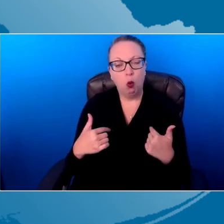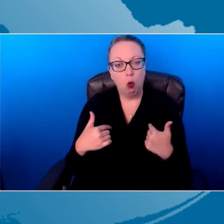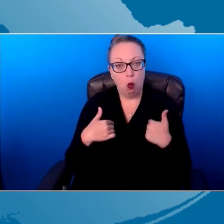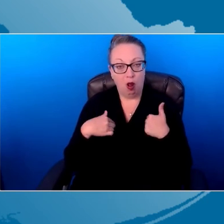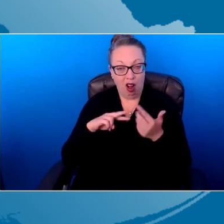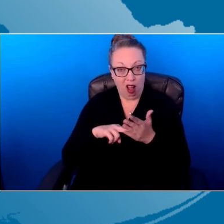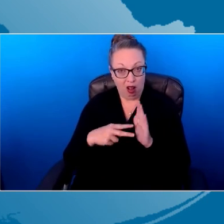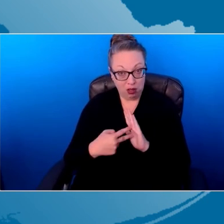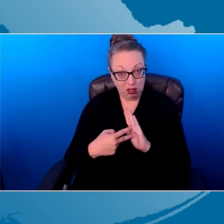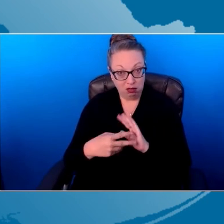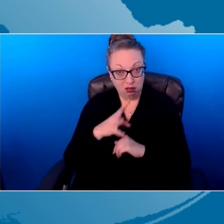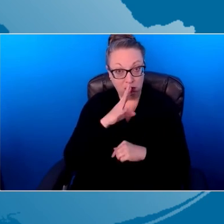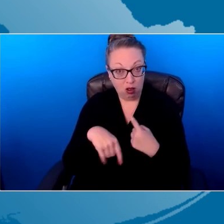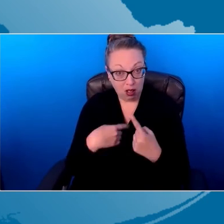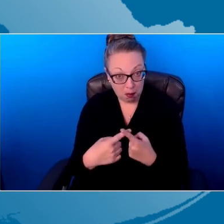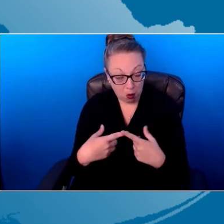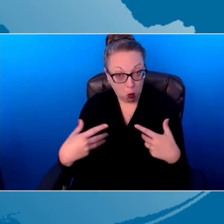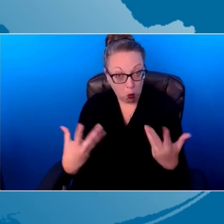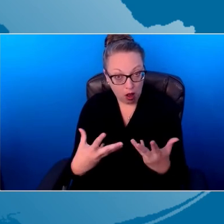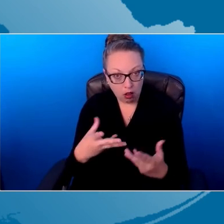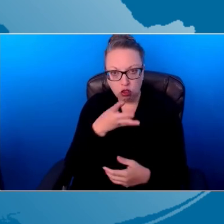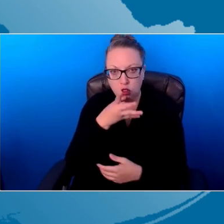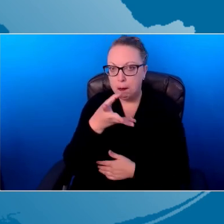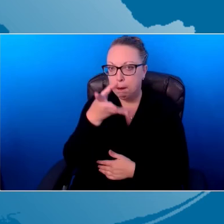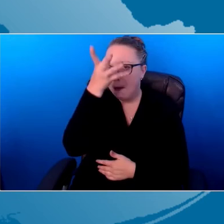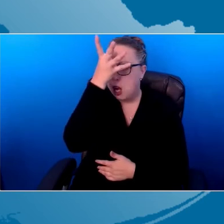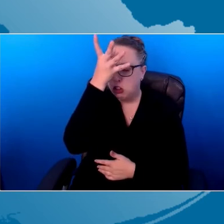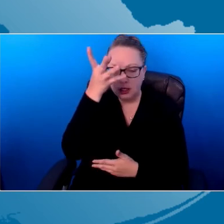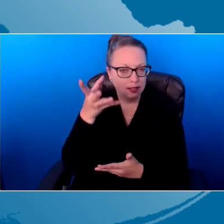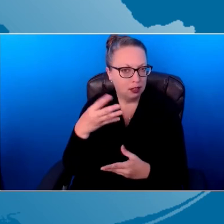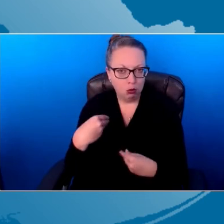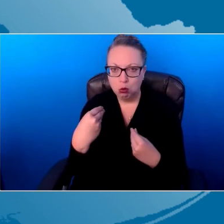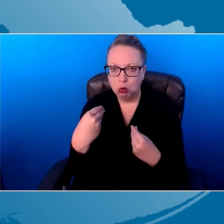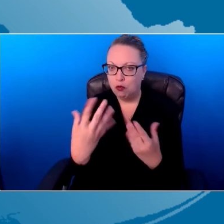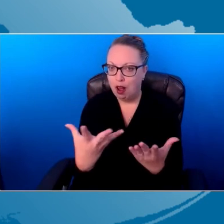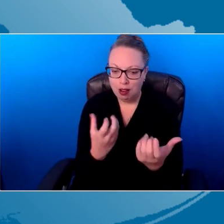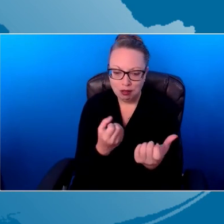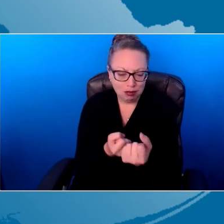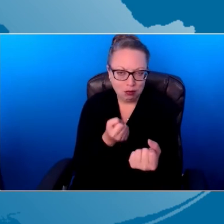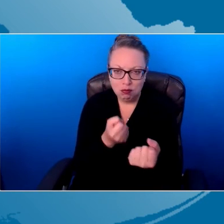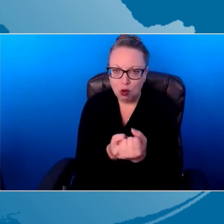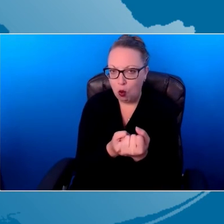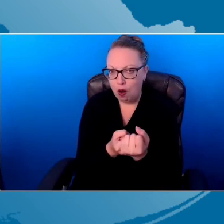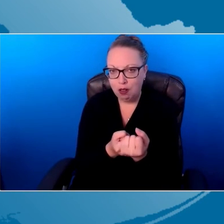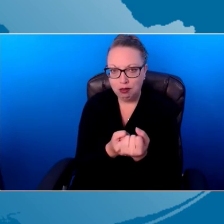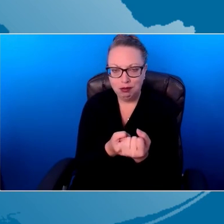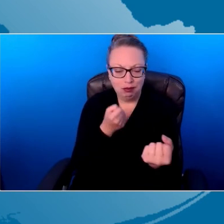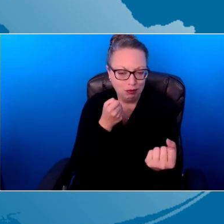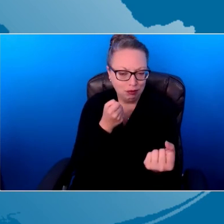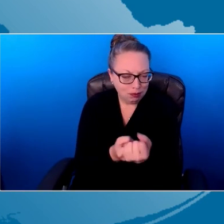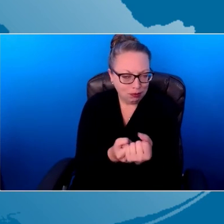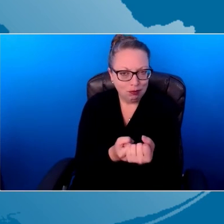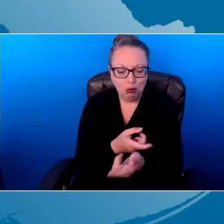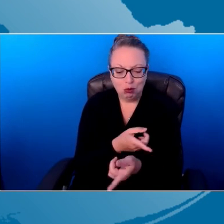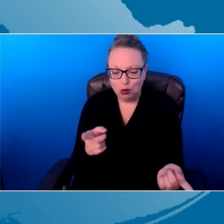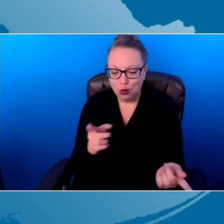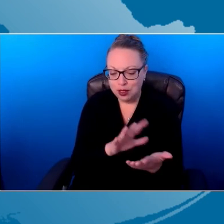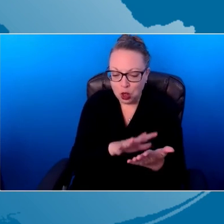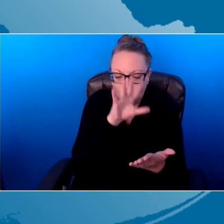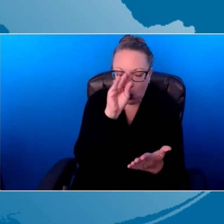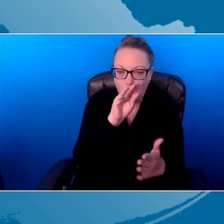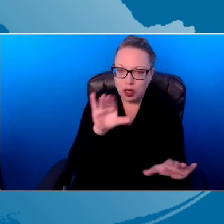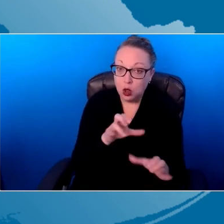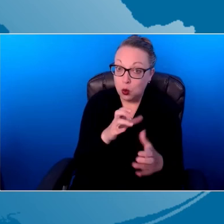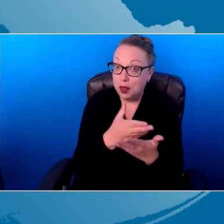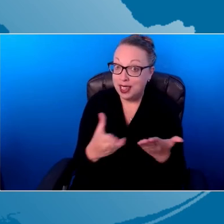and what we're talking about is parenting. It's supporting the child's learning. It's doing the things that you